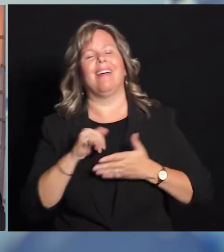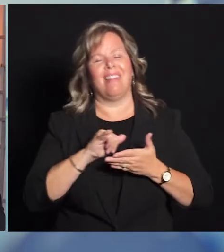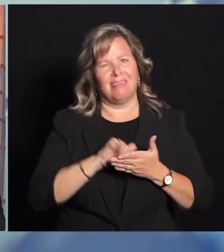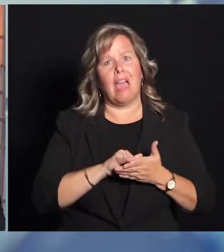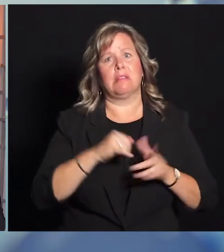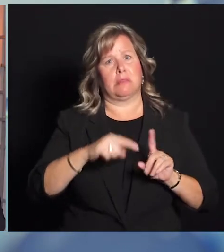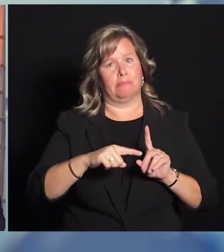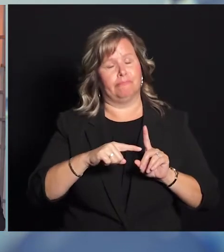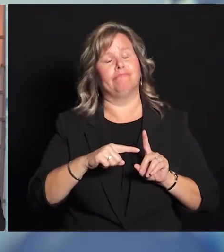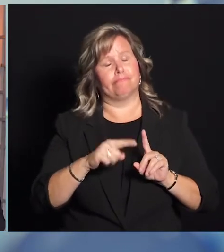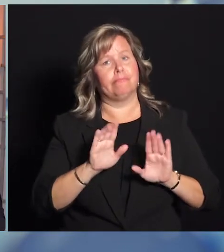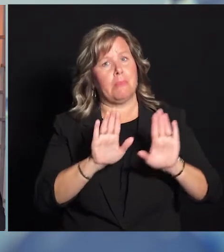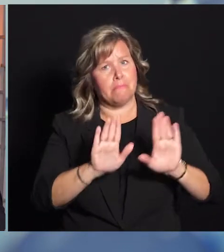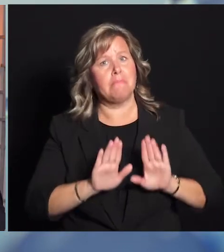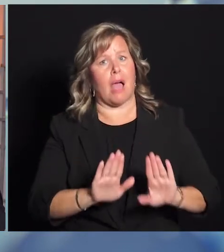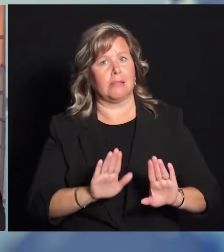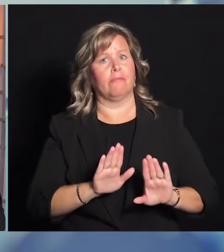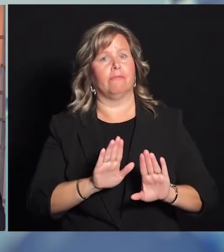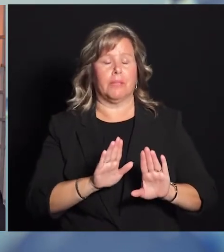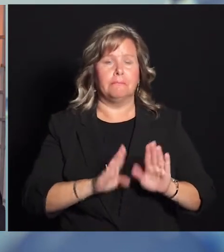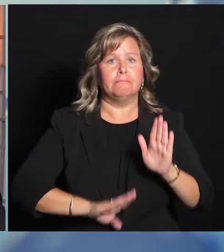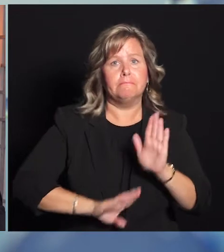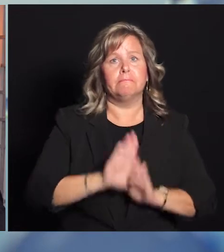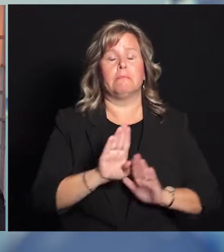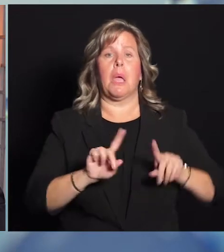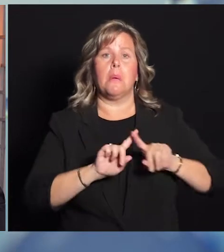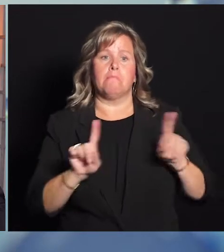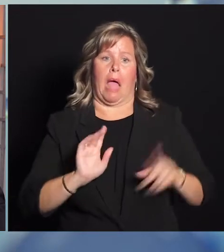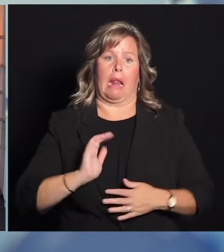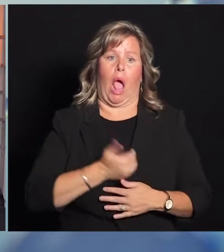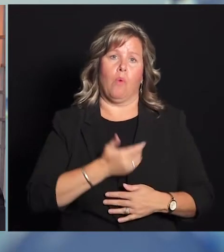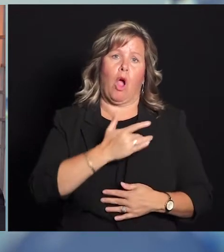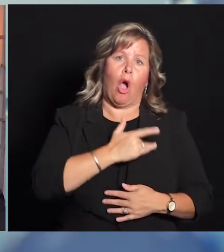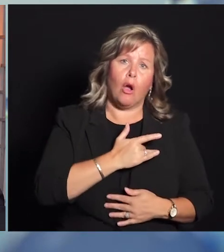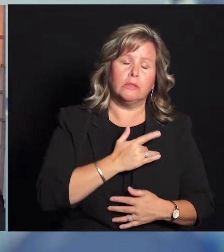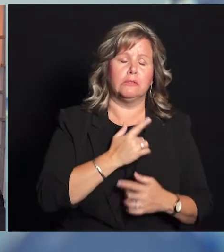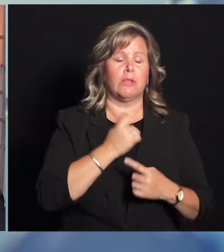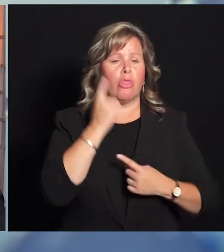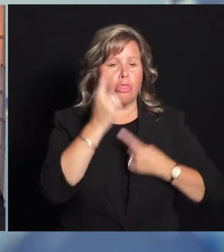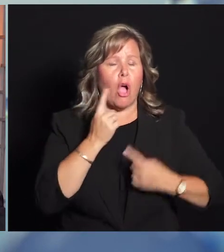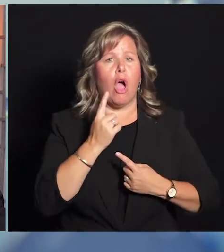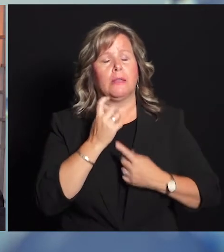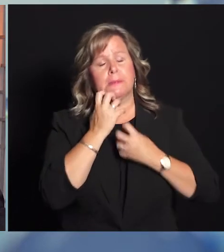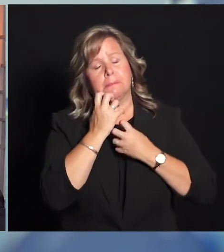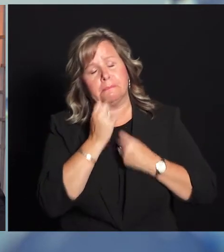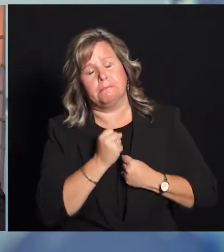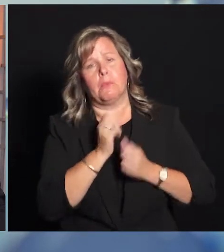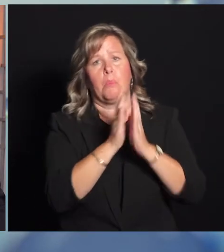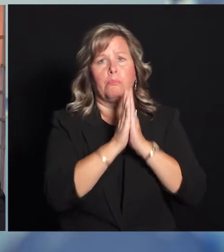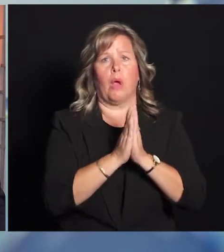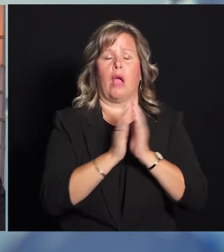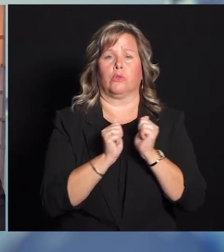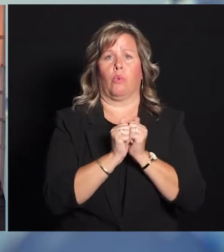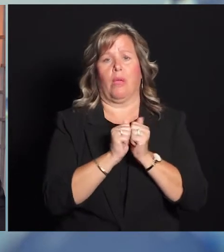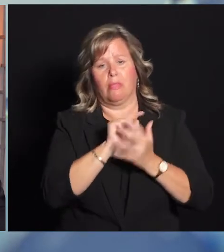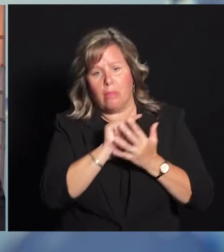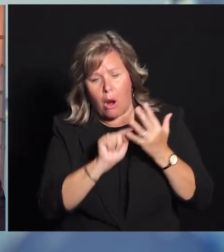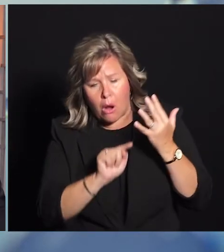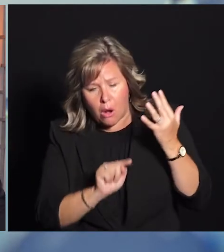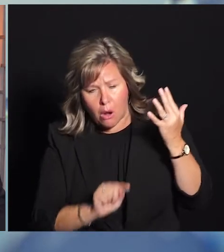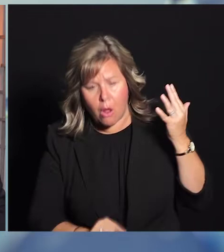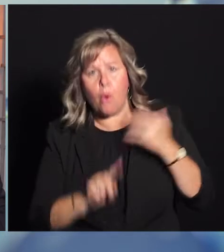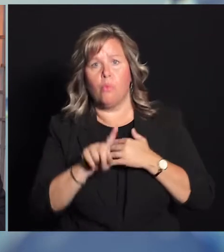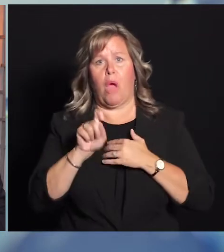that's a positive development. However, of course, our hearts and our prayers, our thoughts go out to those 160